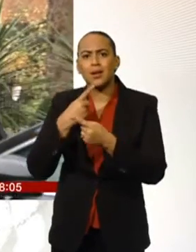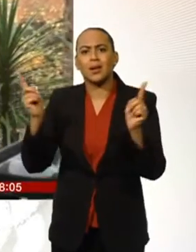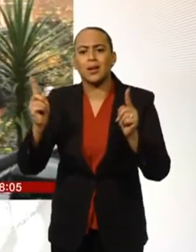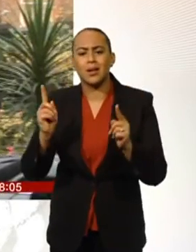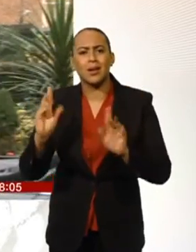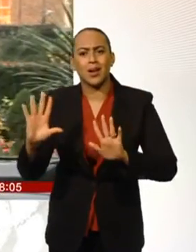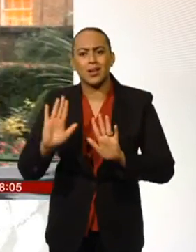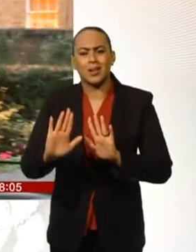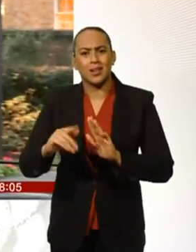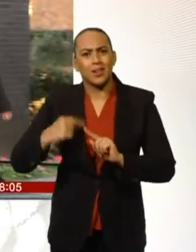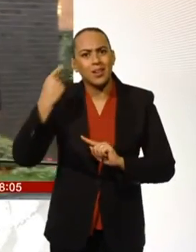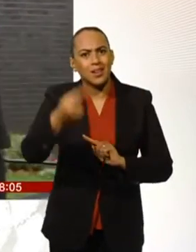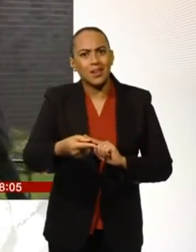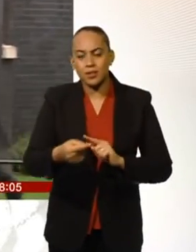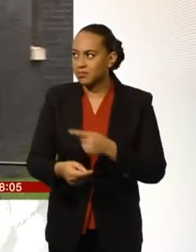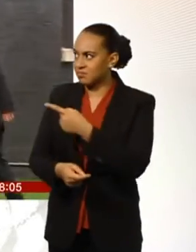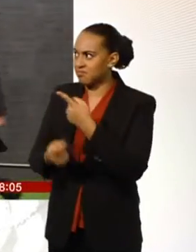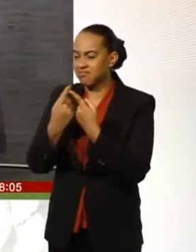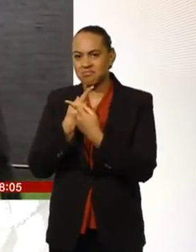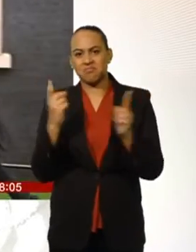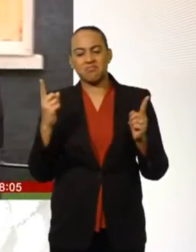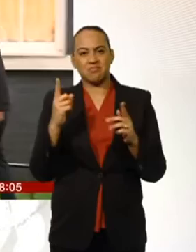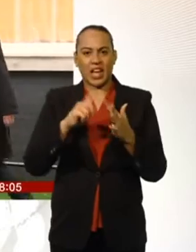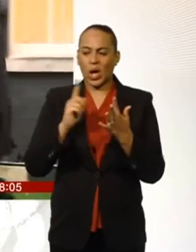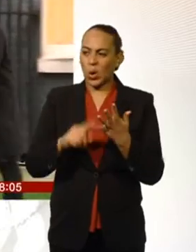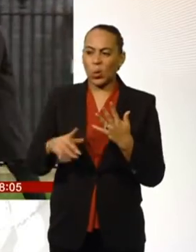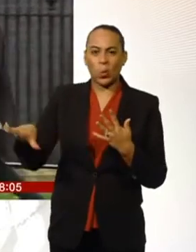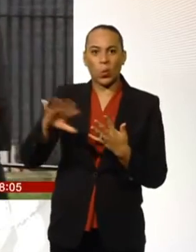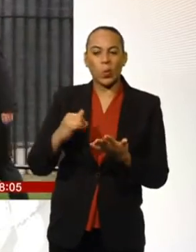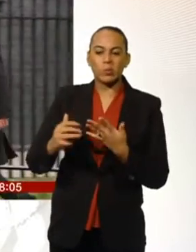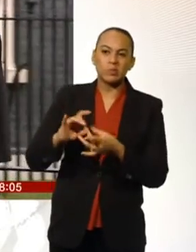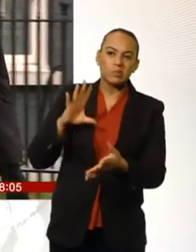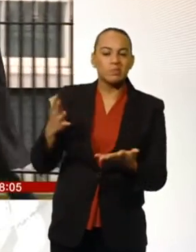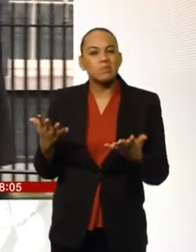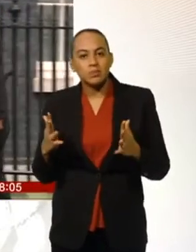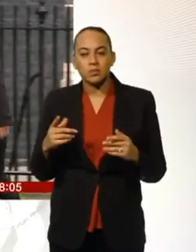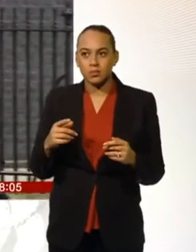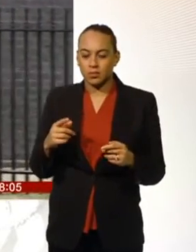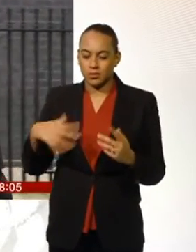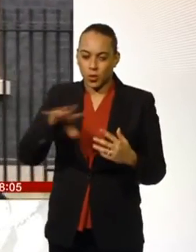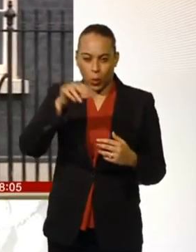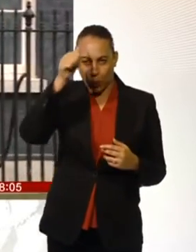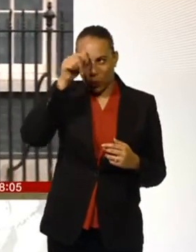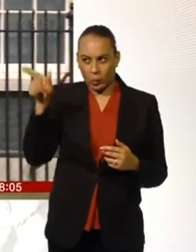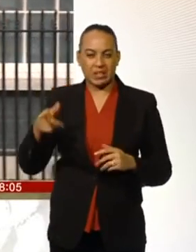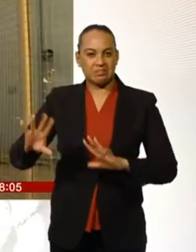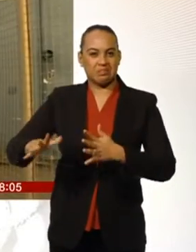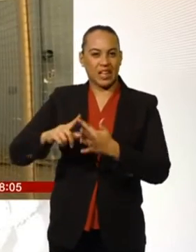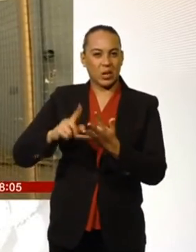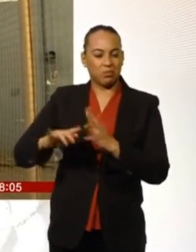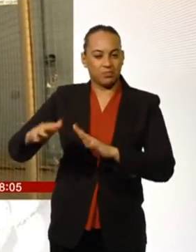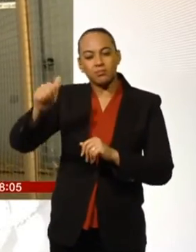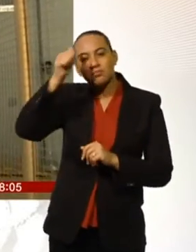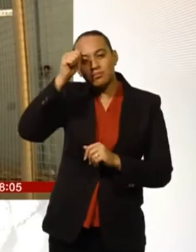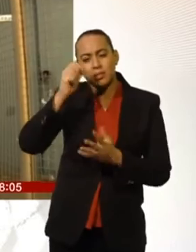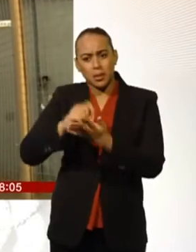declares himself to be a Eurosceptic, something we probably all knew anyway, in pretty careful language. And then a former minister comes